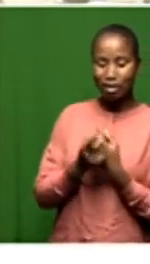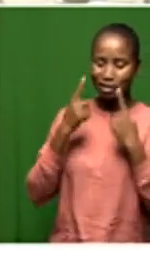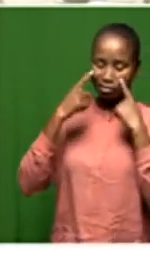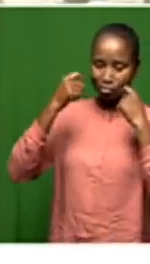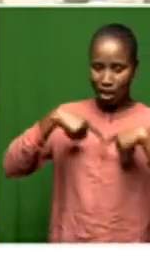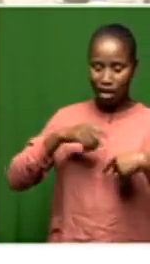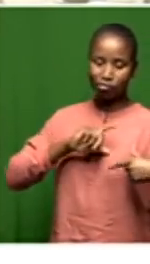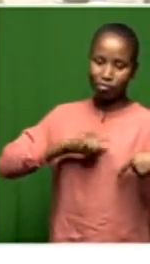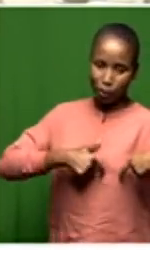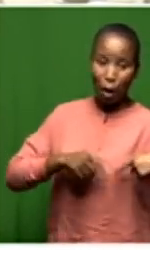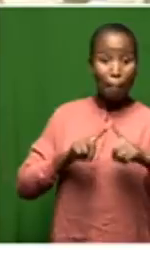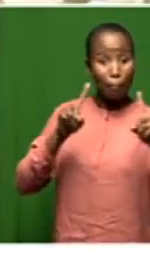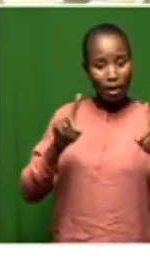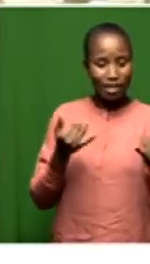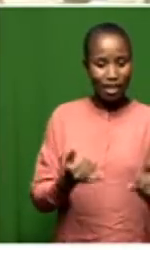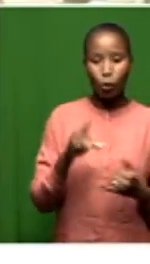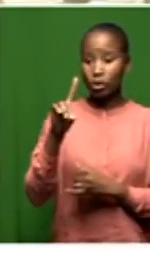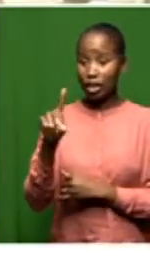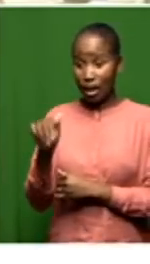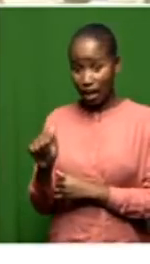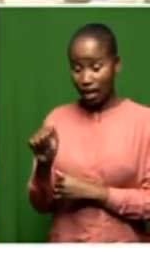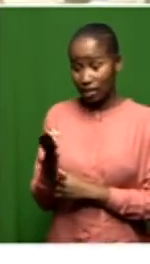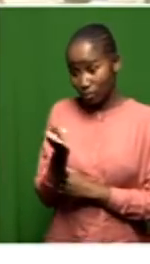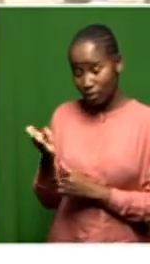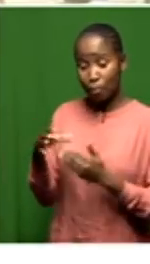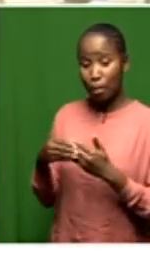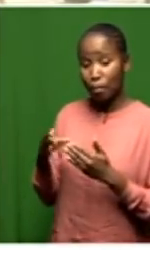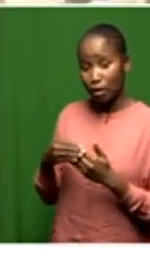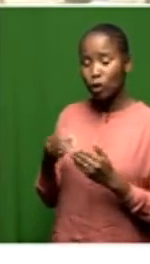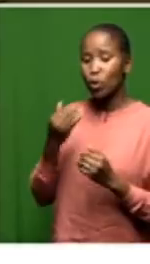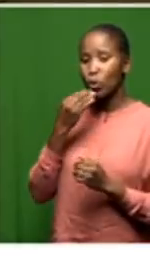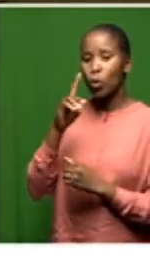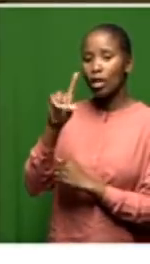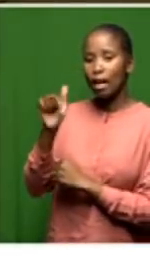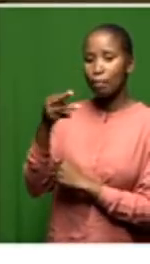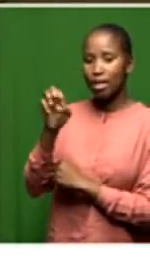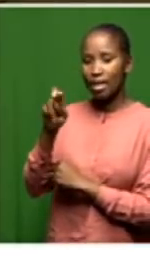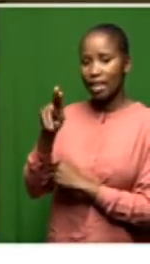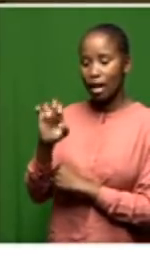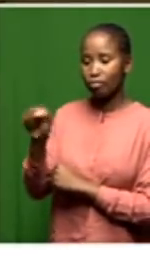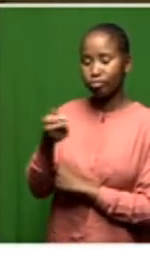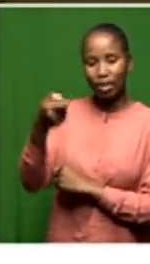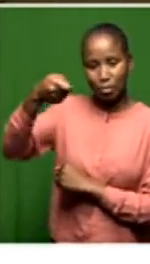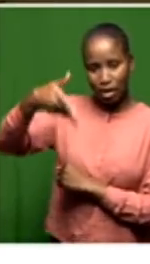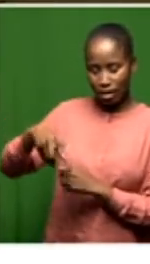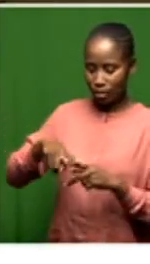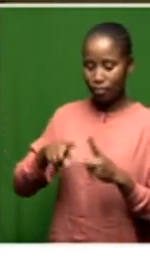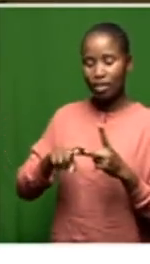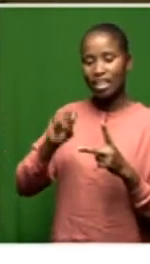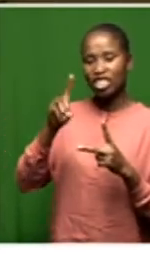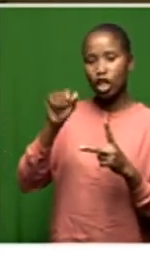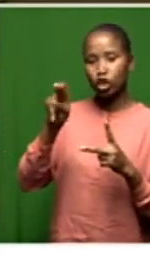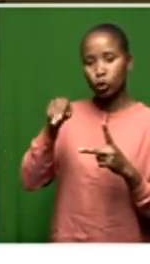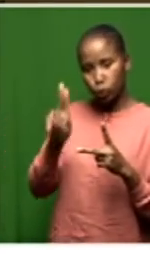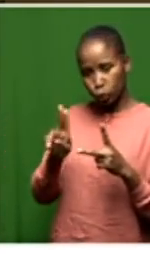a moment to savor for the Democratic Alliance as members Raymond Lamini clinched the position of speaker and Keta Shandu was elected as